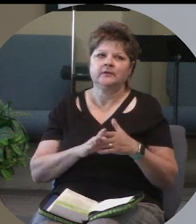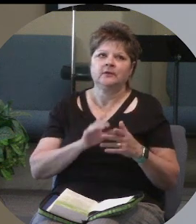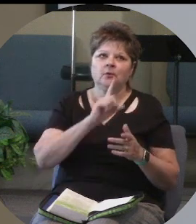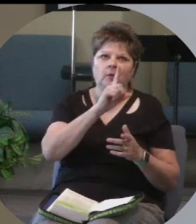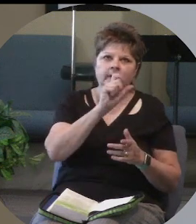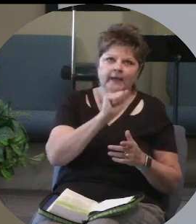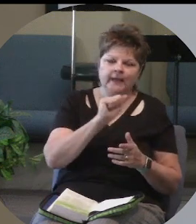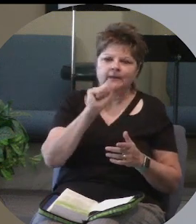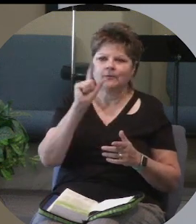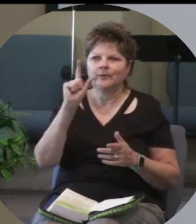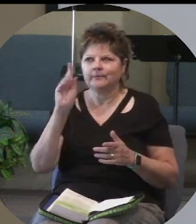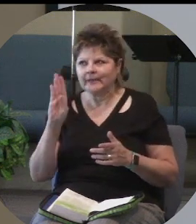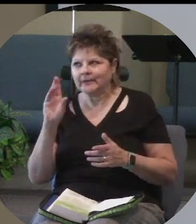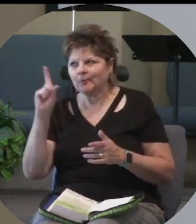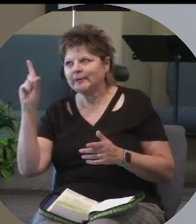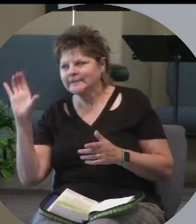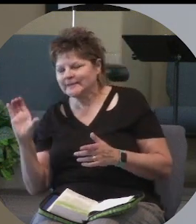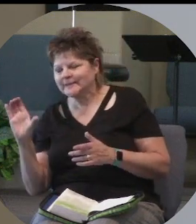B, one C.